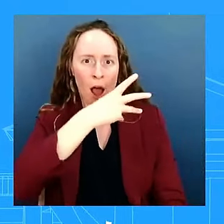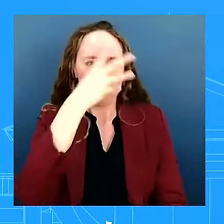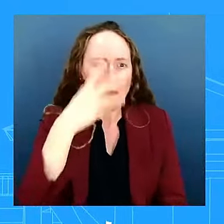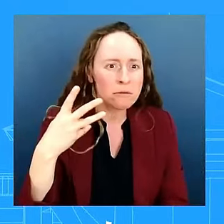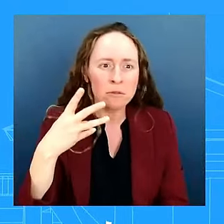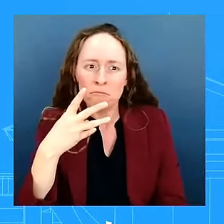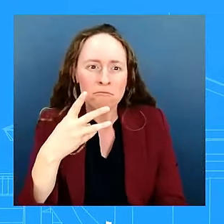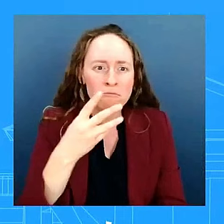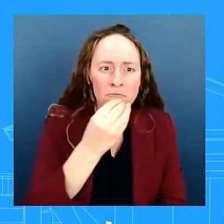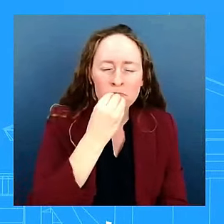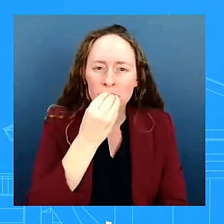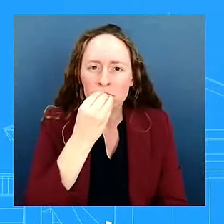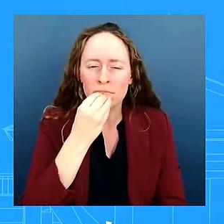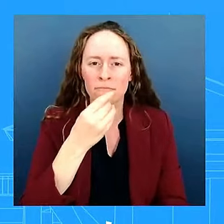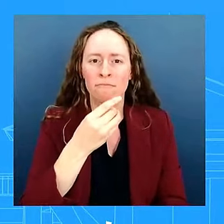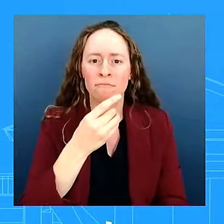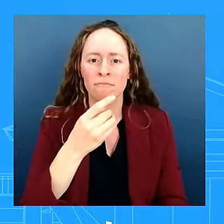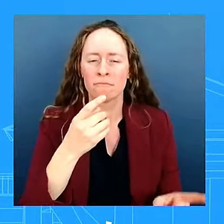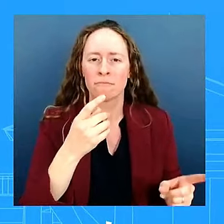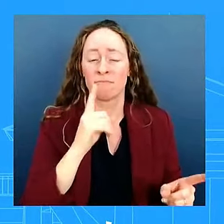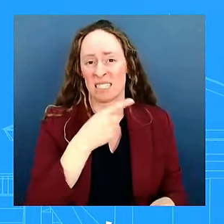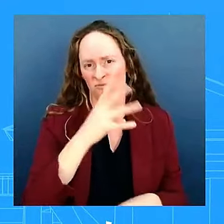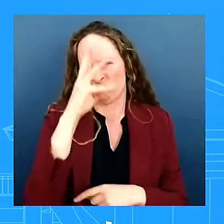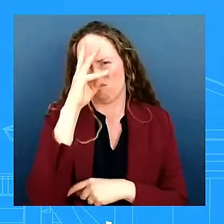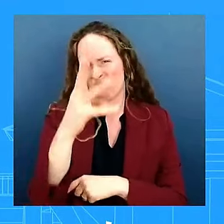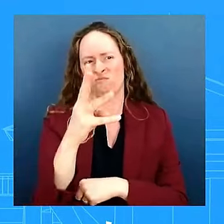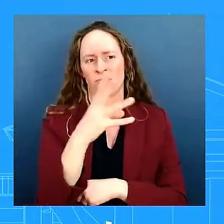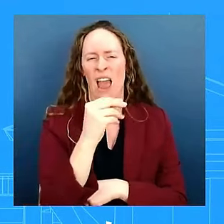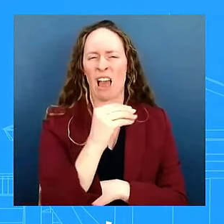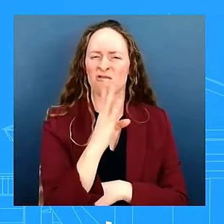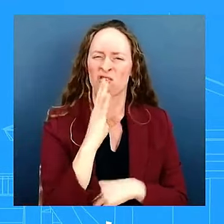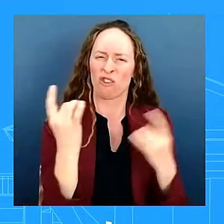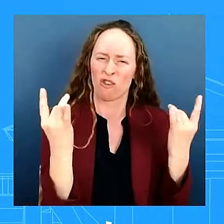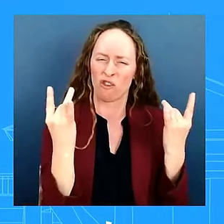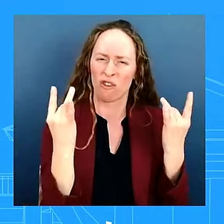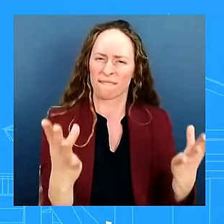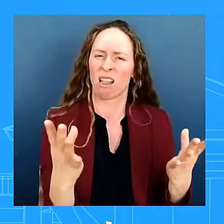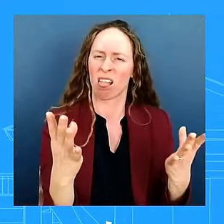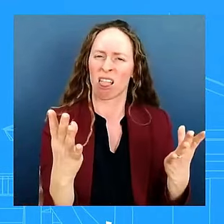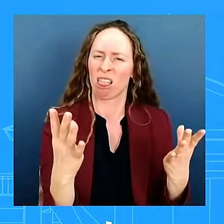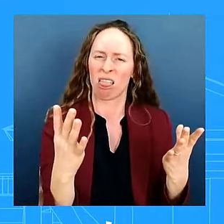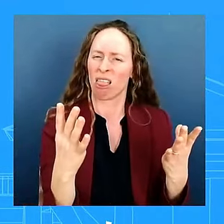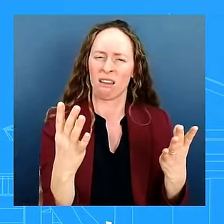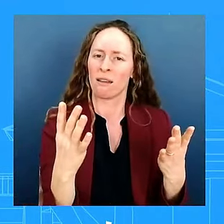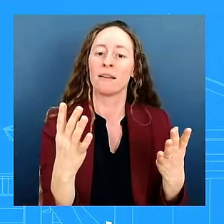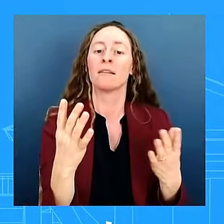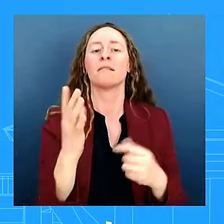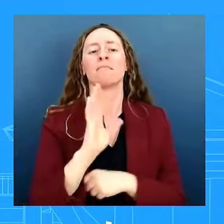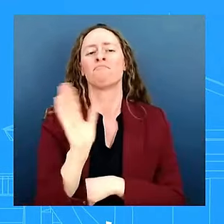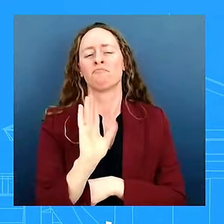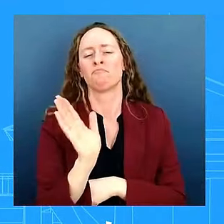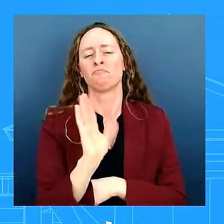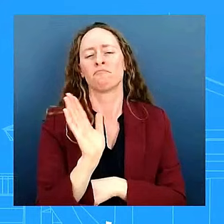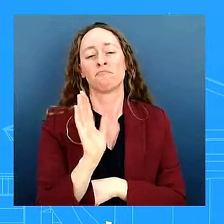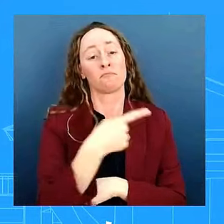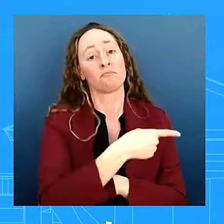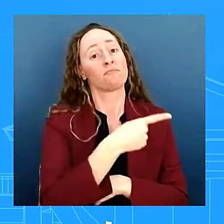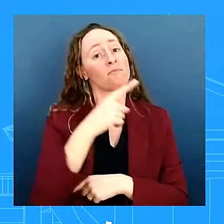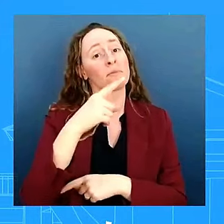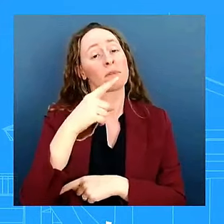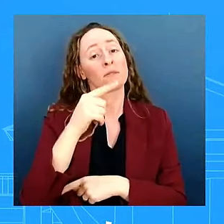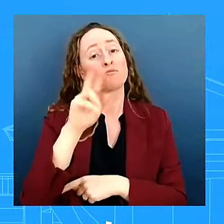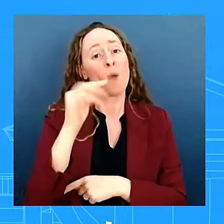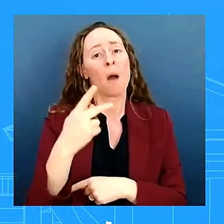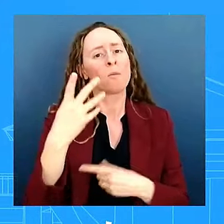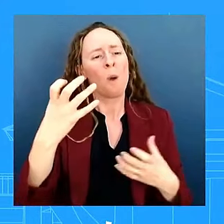is happening here is an attempt to tear apart communities and disrespect let's not forget also